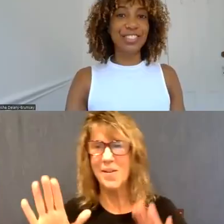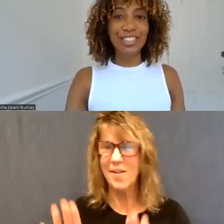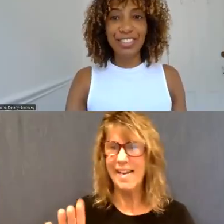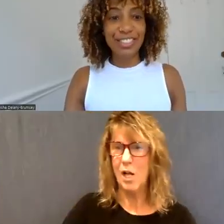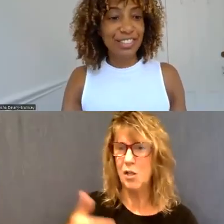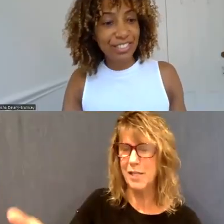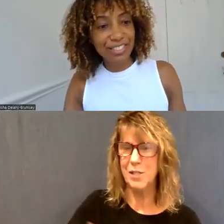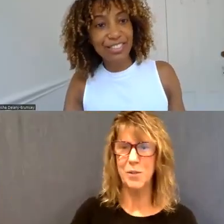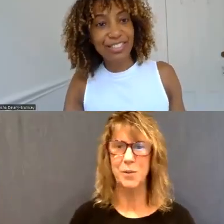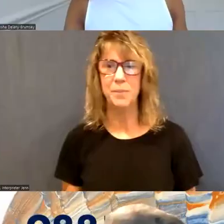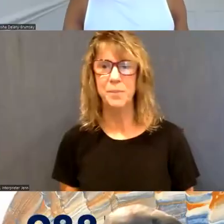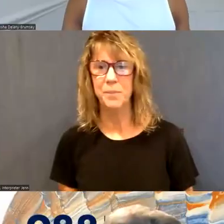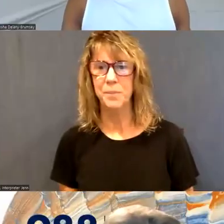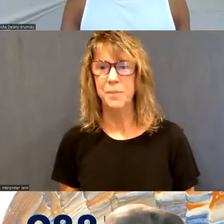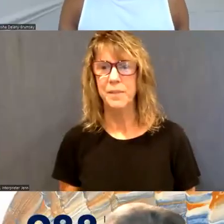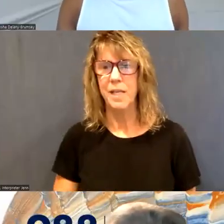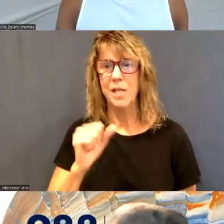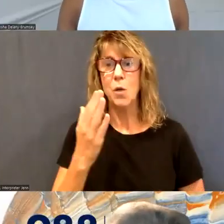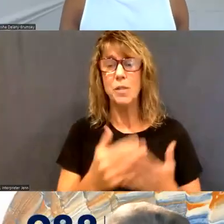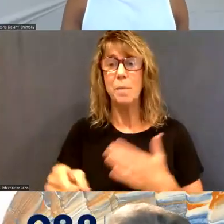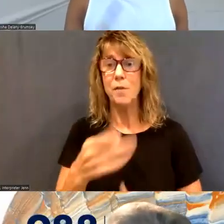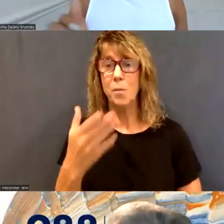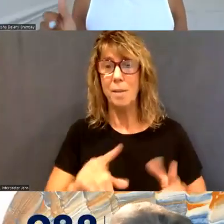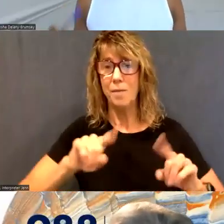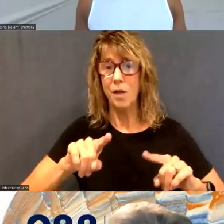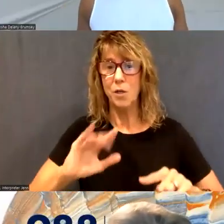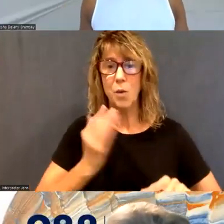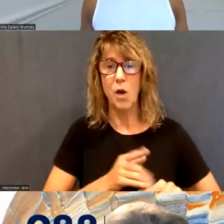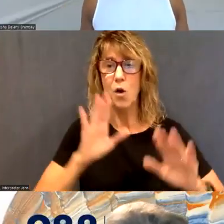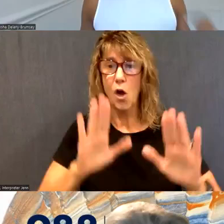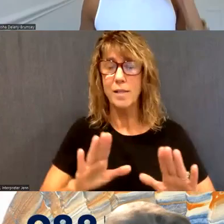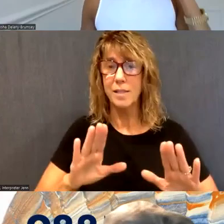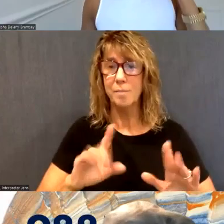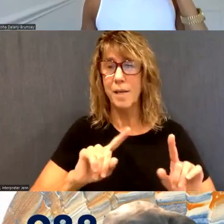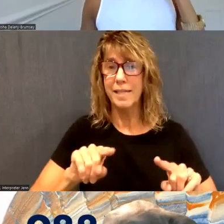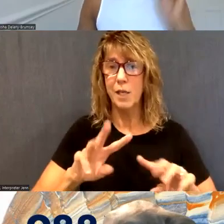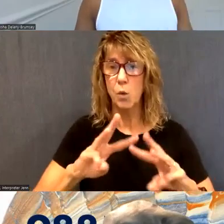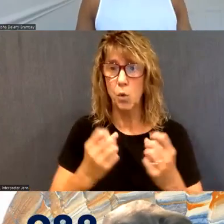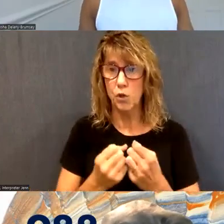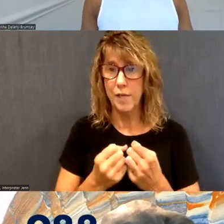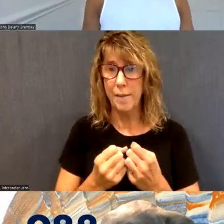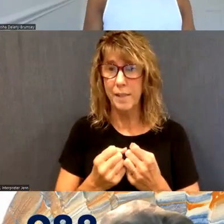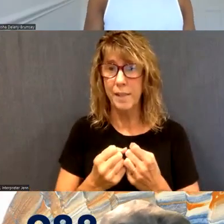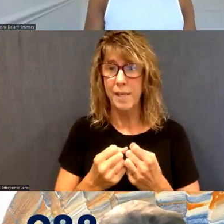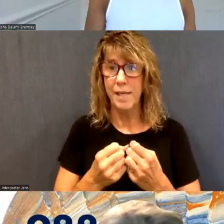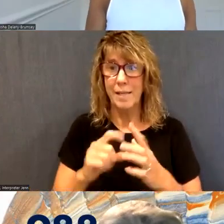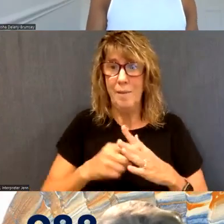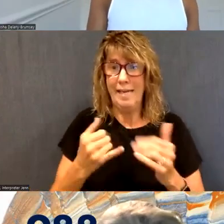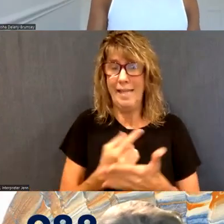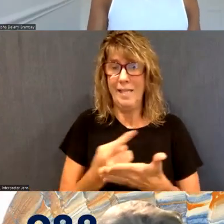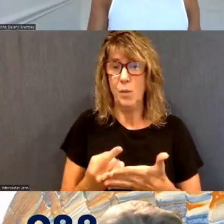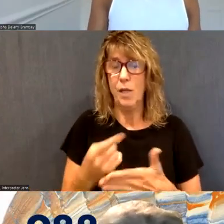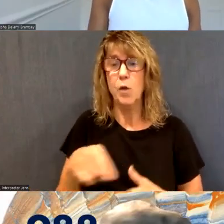I'll turn it to you. So some of you may have attended our really well-attended workshop earlier this week, and